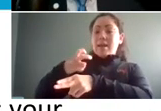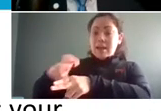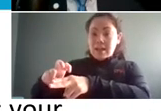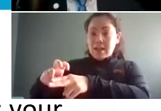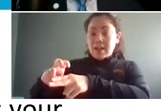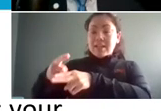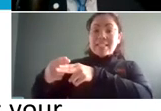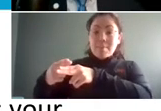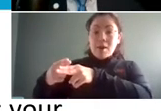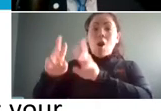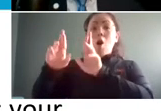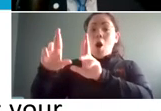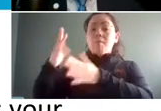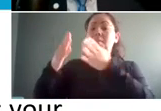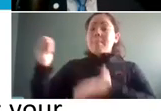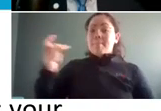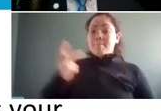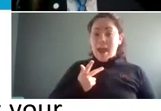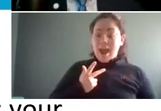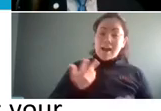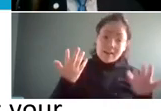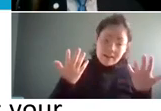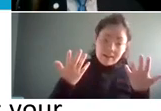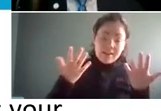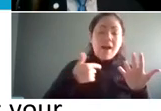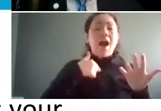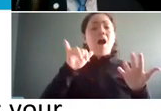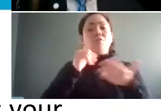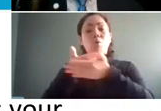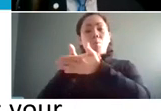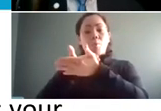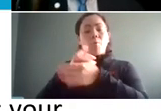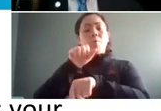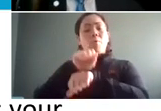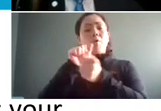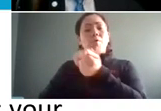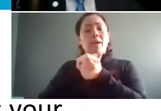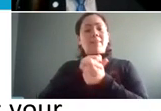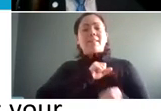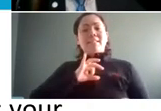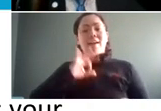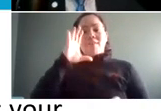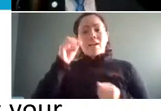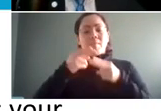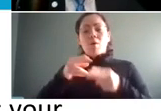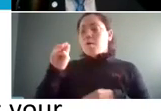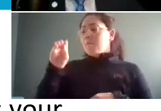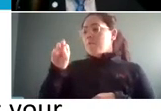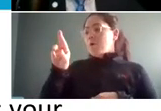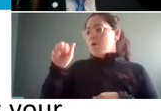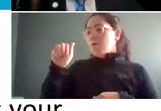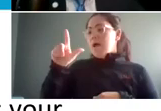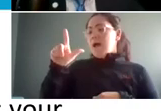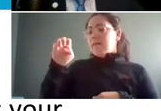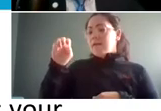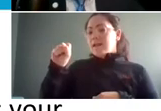having a percentage of them return i also work very closely with a local staffing company called the morales group talked